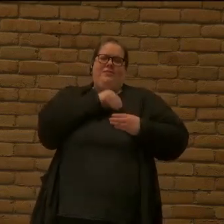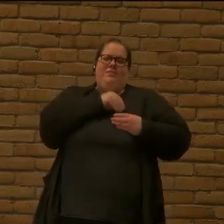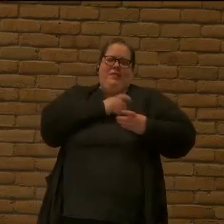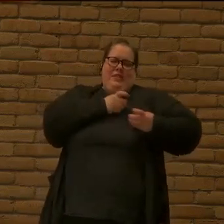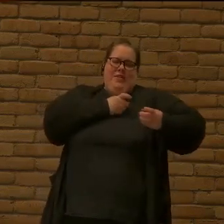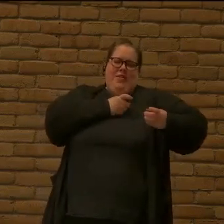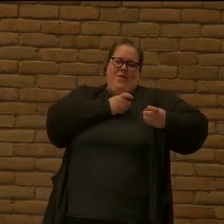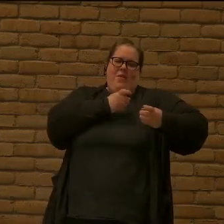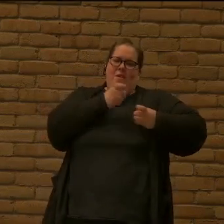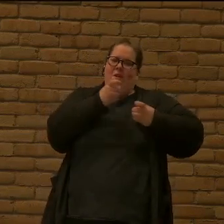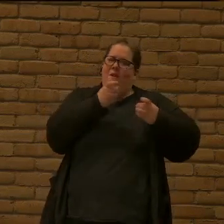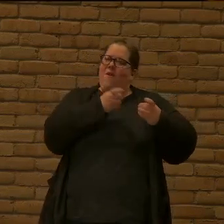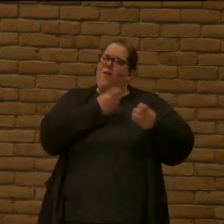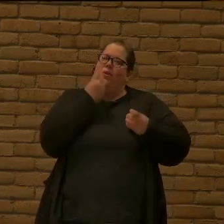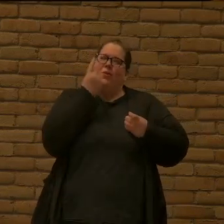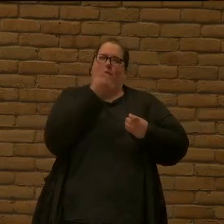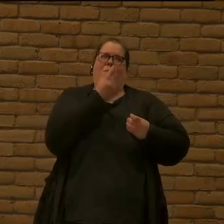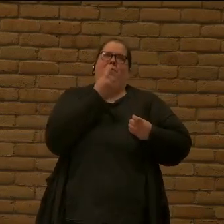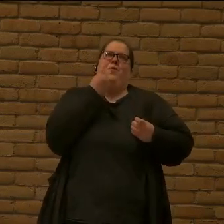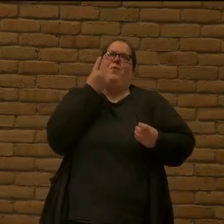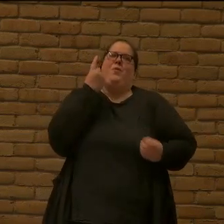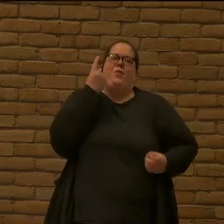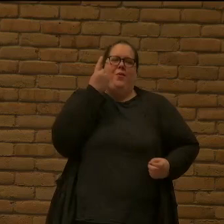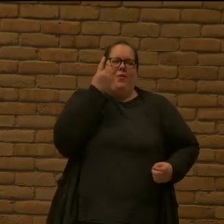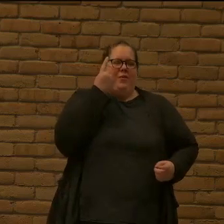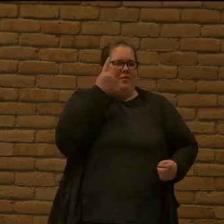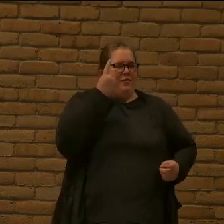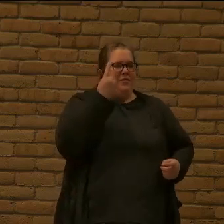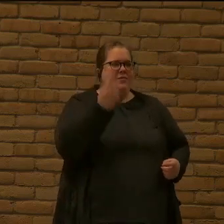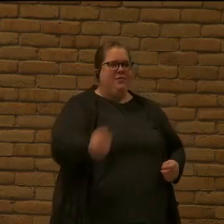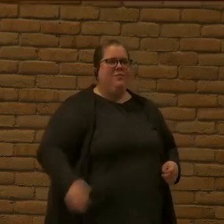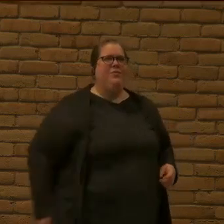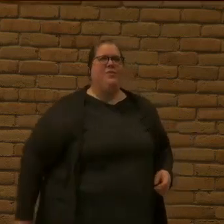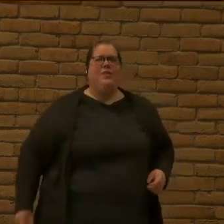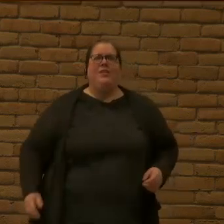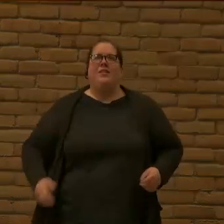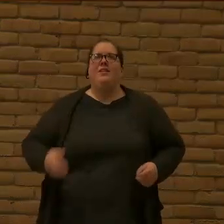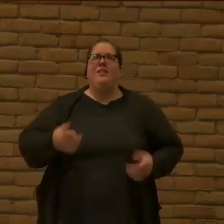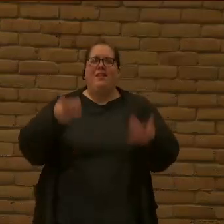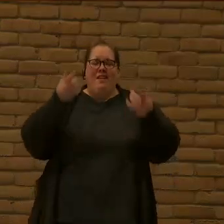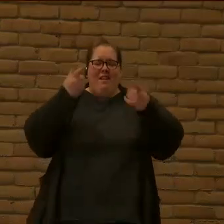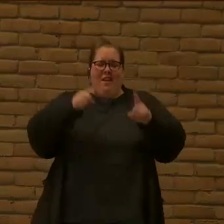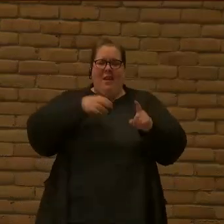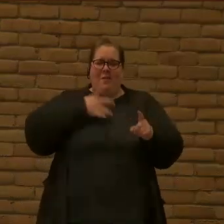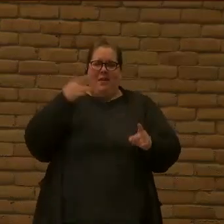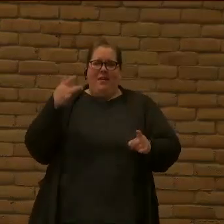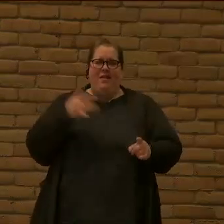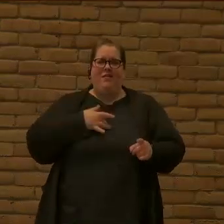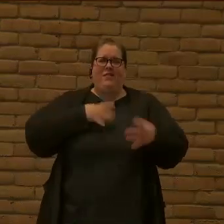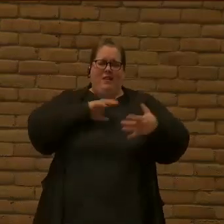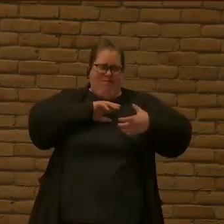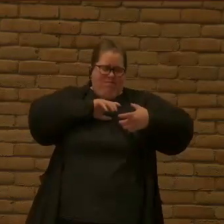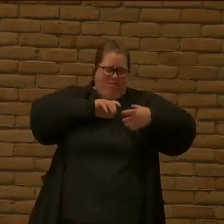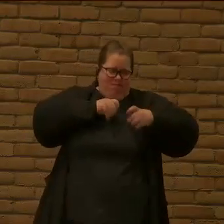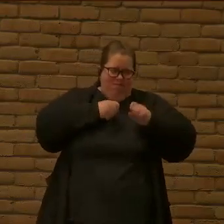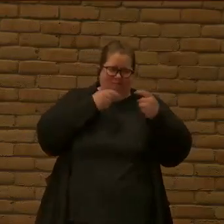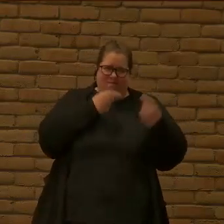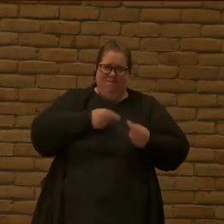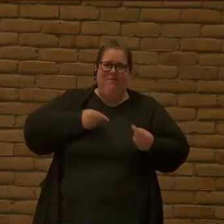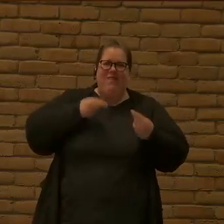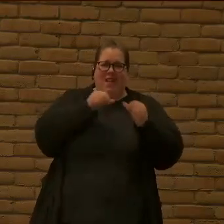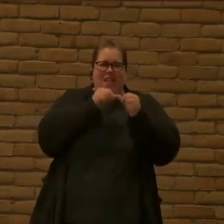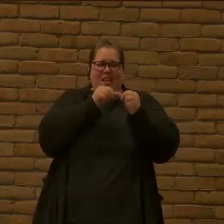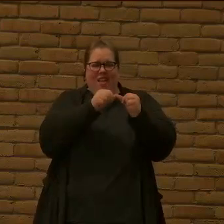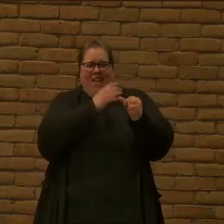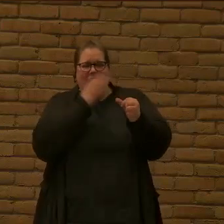always in control When it feels like all of this pain is never